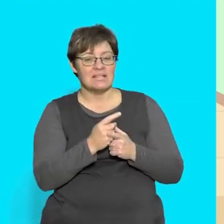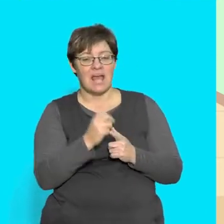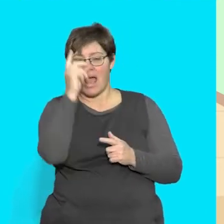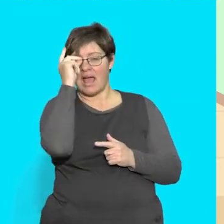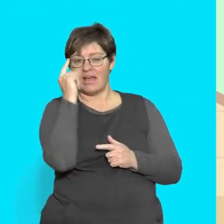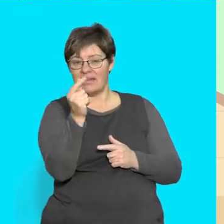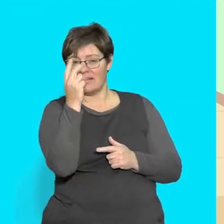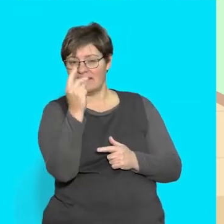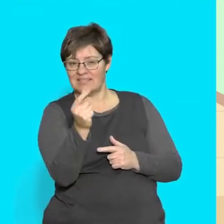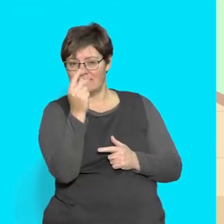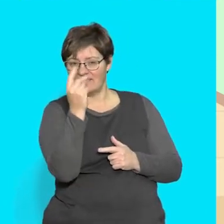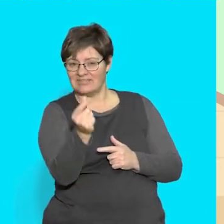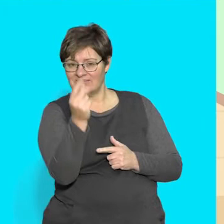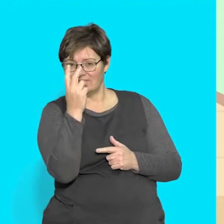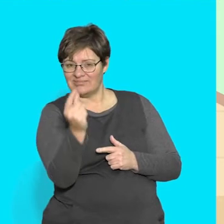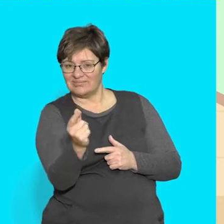your fingers like this